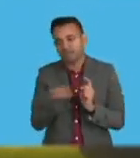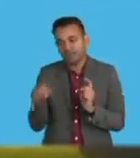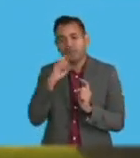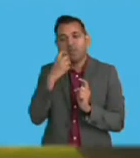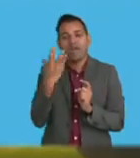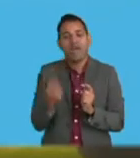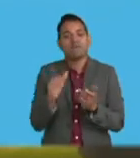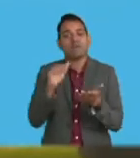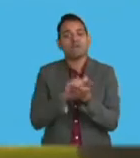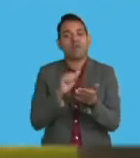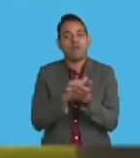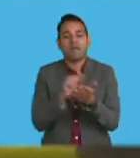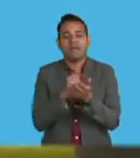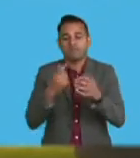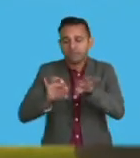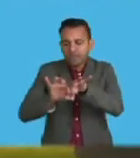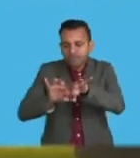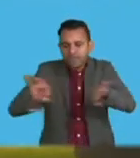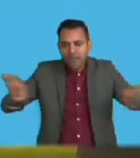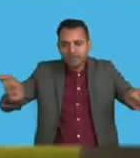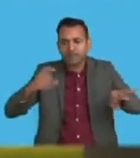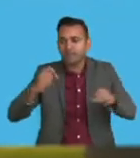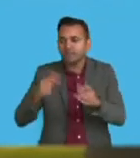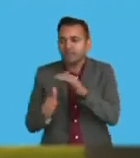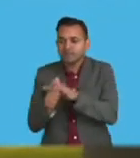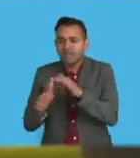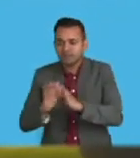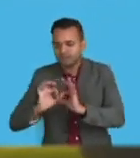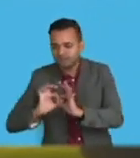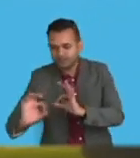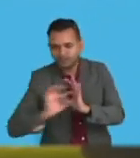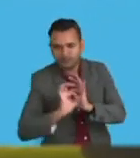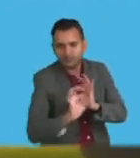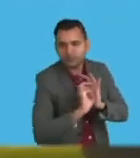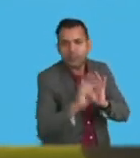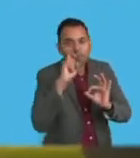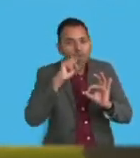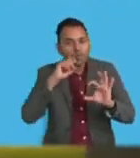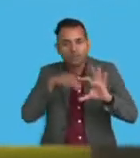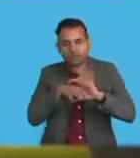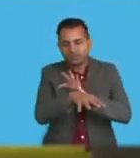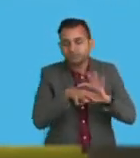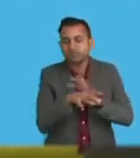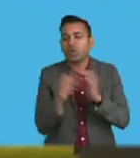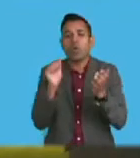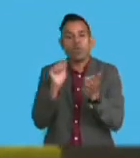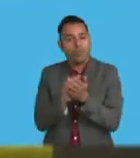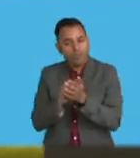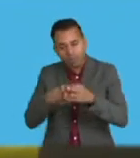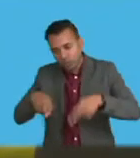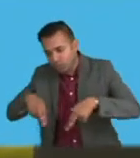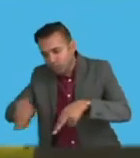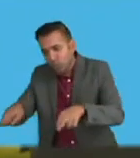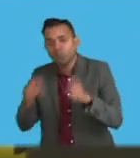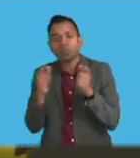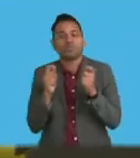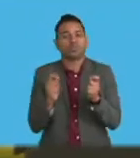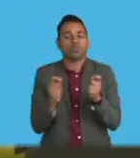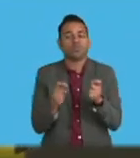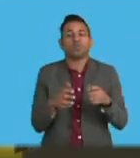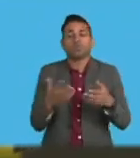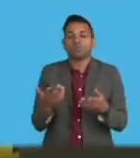earthworks, which is leveling and filling and construction of proper roads and drainage and communal tanks, et cetera, and also